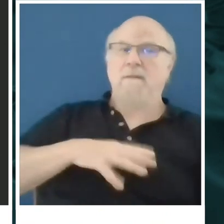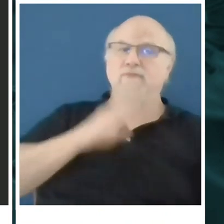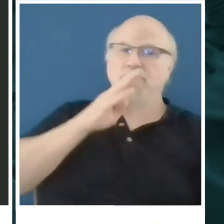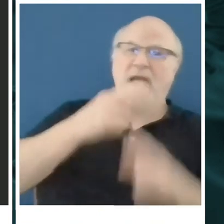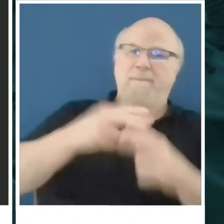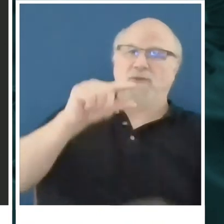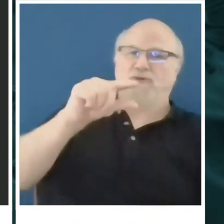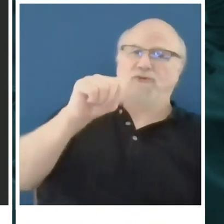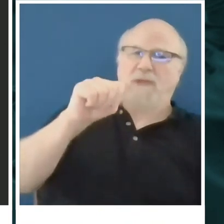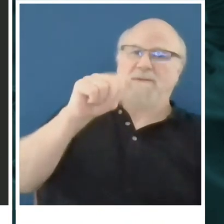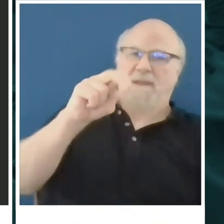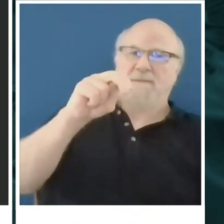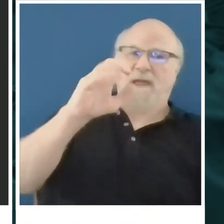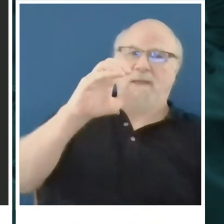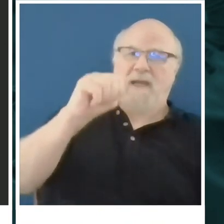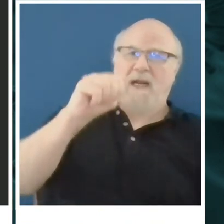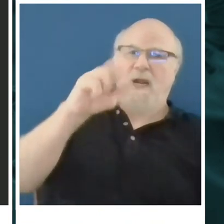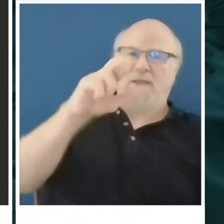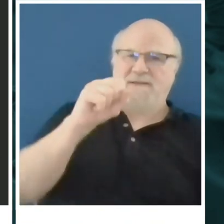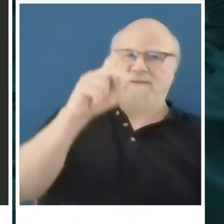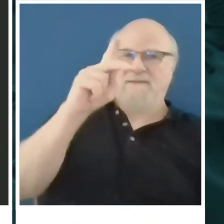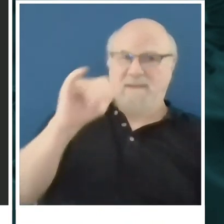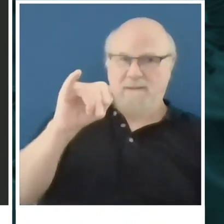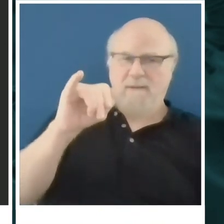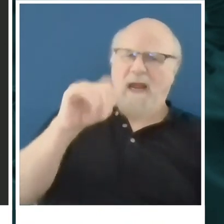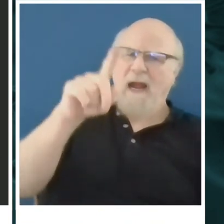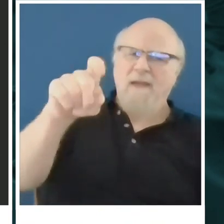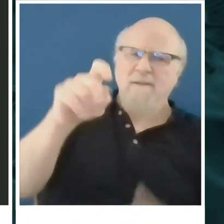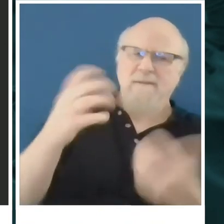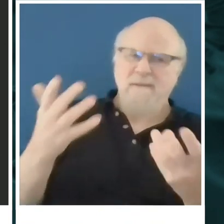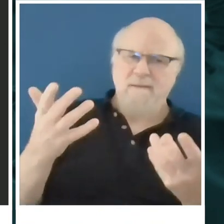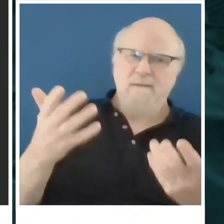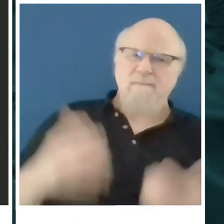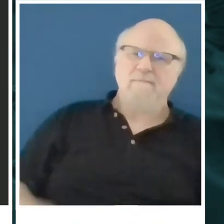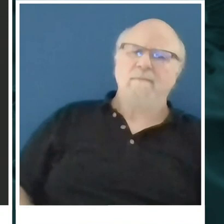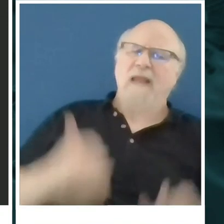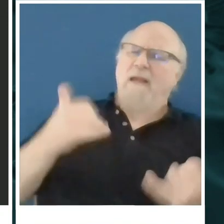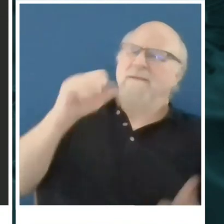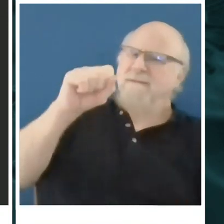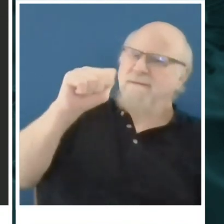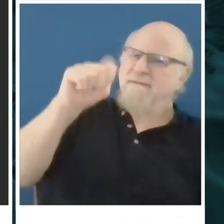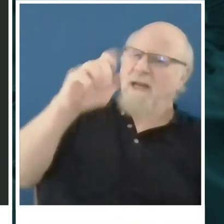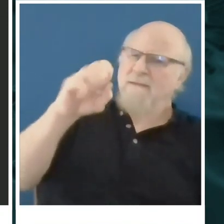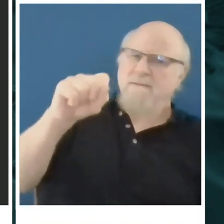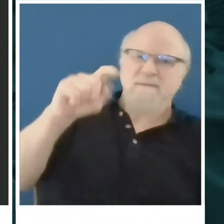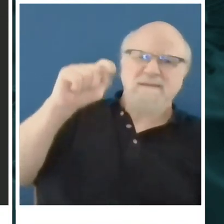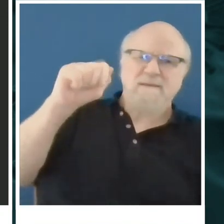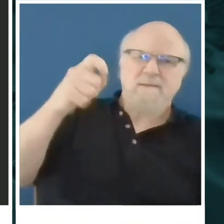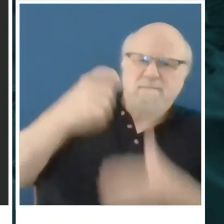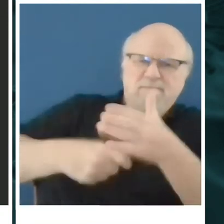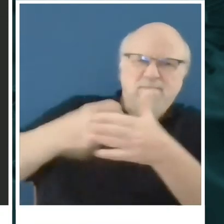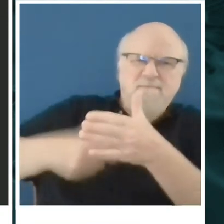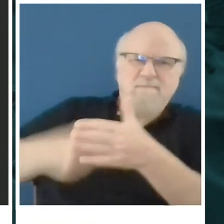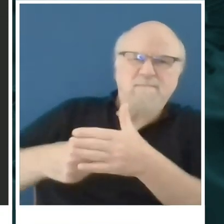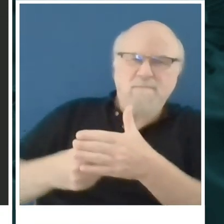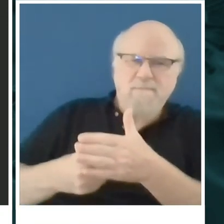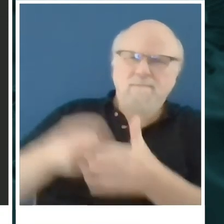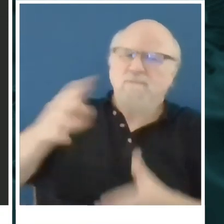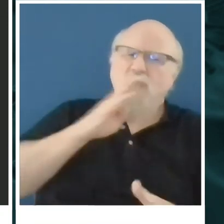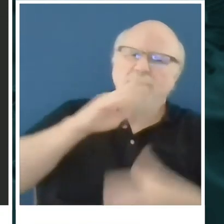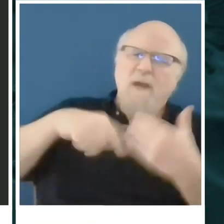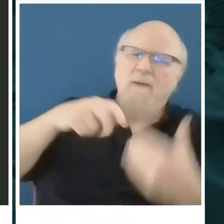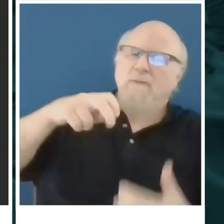tax and sales tax receipts. Orange County has said that they're $90 million in the whole from tourism tax. I want to know what